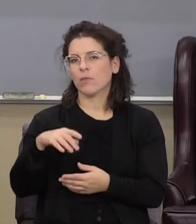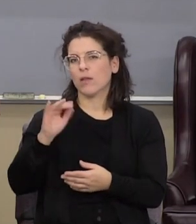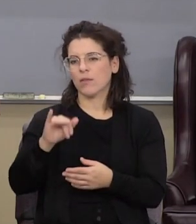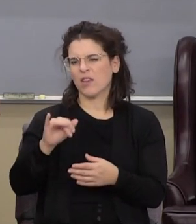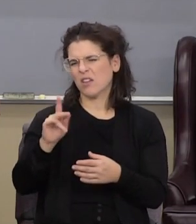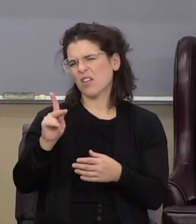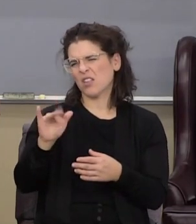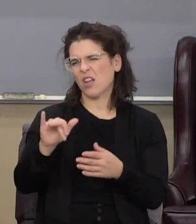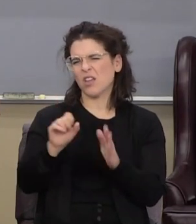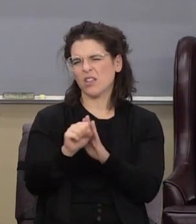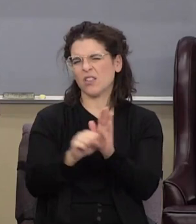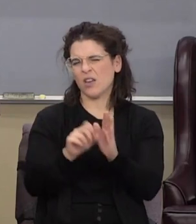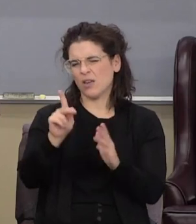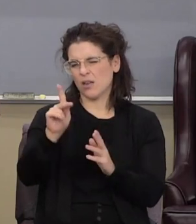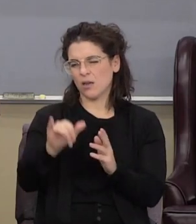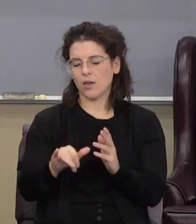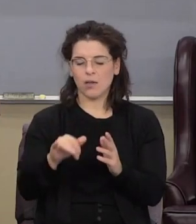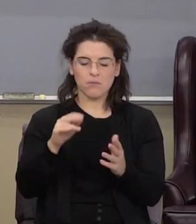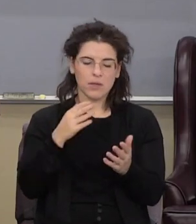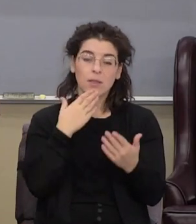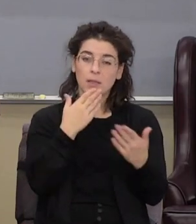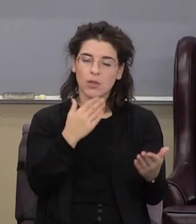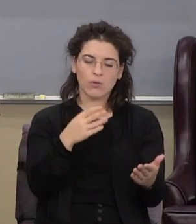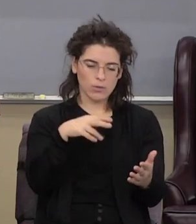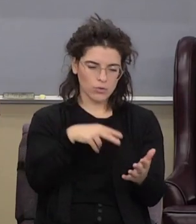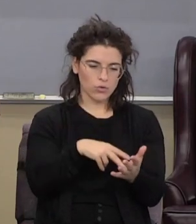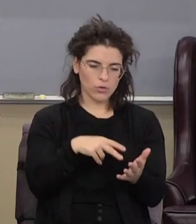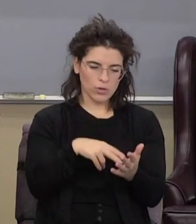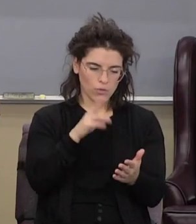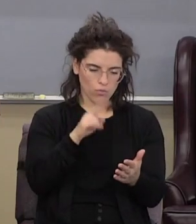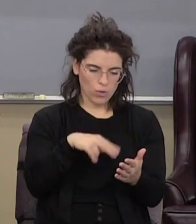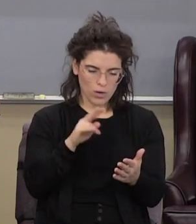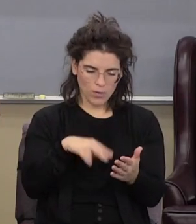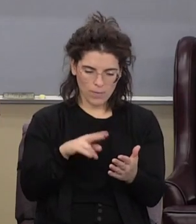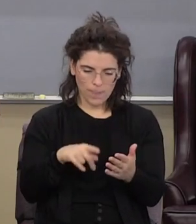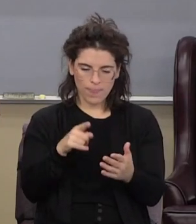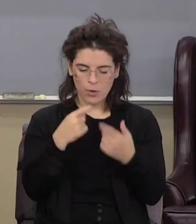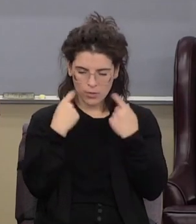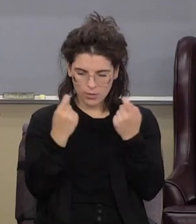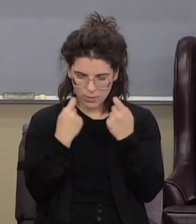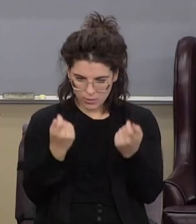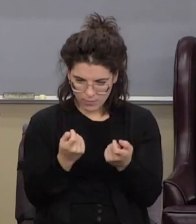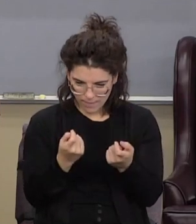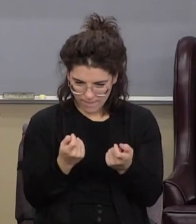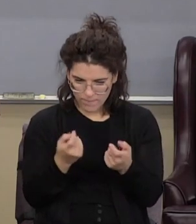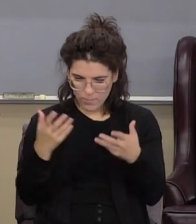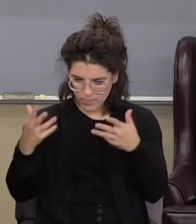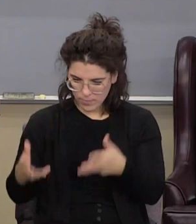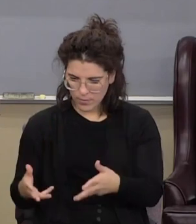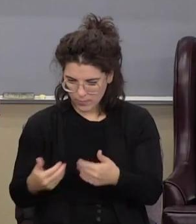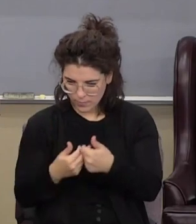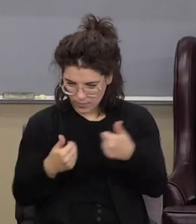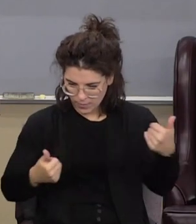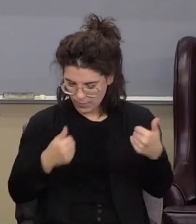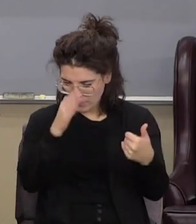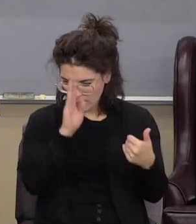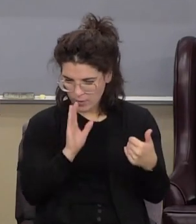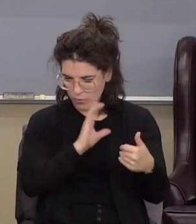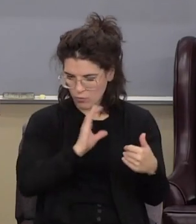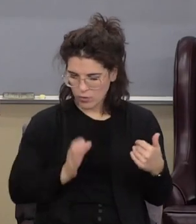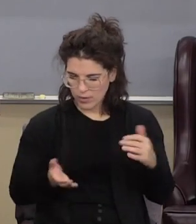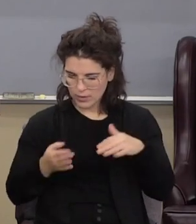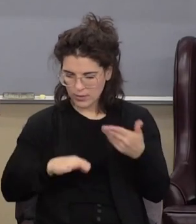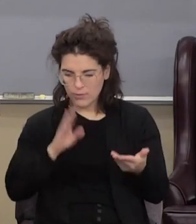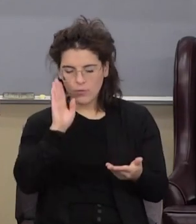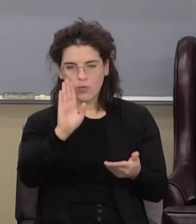thanked him, and I began, I stood there and I read it, and at the end, he told you, you're a sinner, you're lost, separated from God, Christ dies for